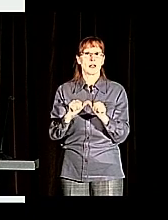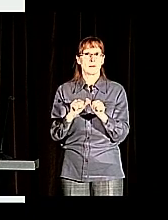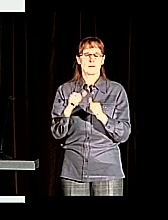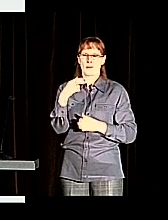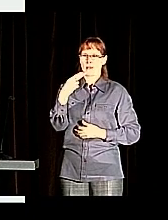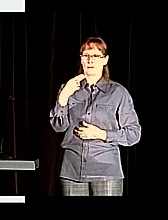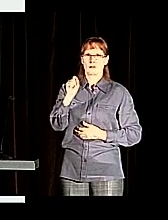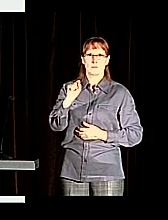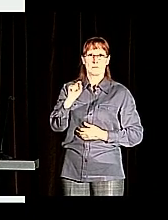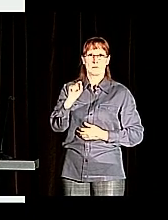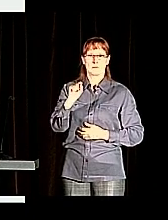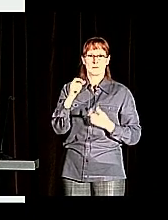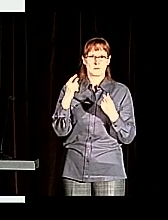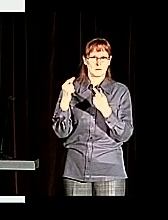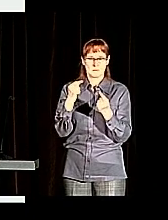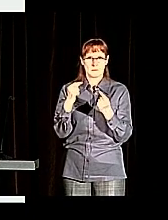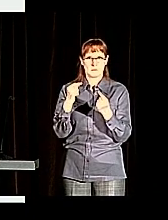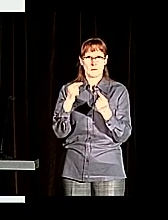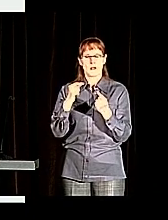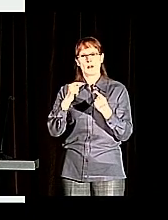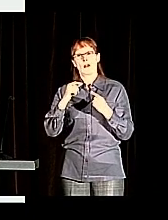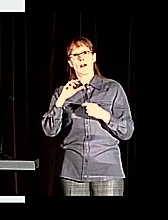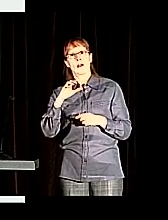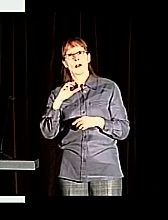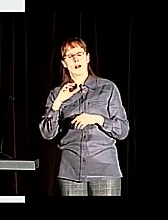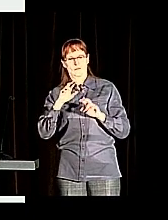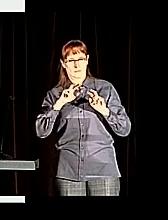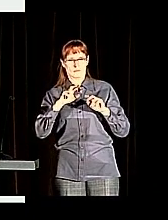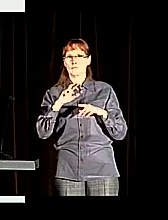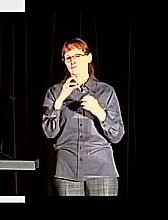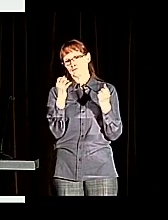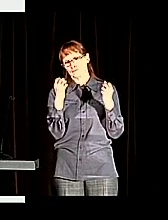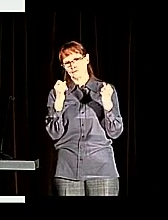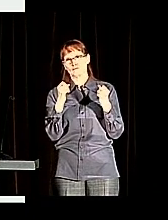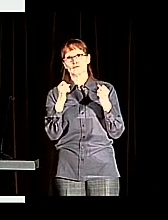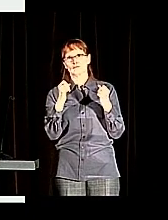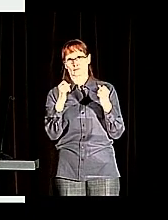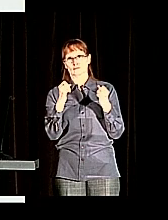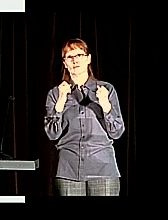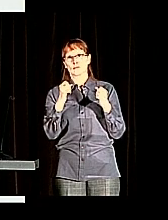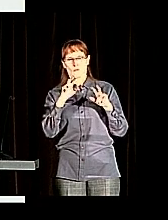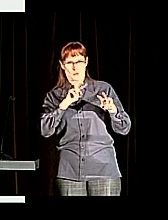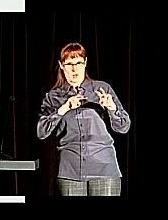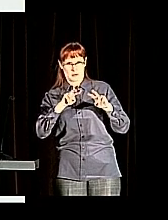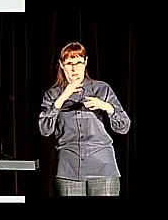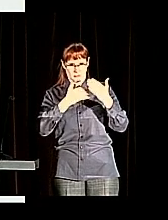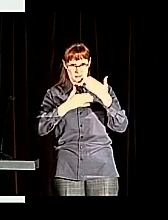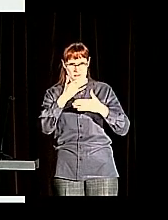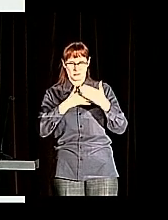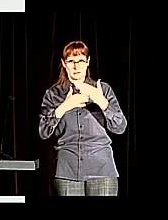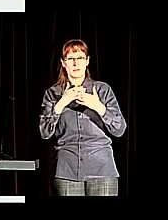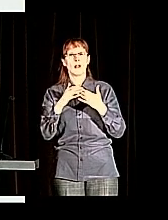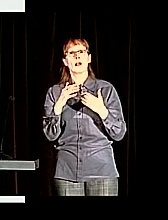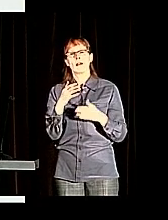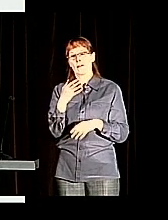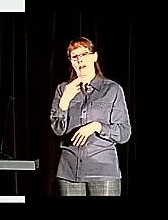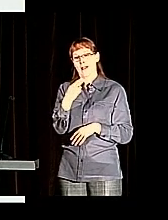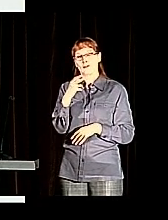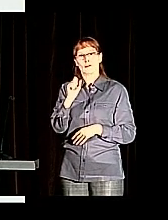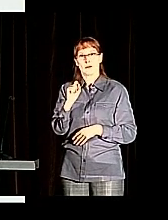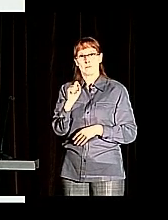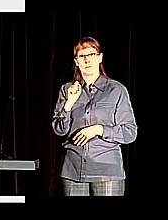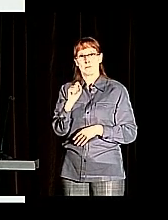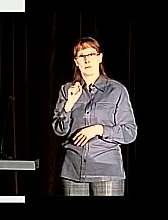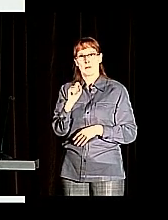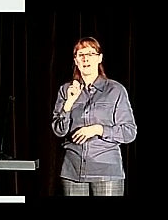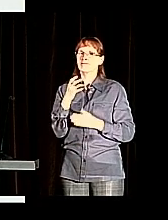do is they code, they wash the sign, they code the first two handshapes, particularly the dominant hand and